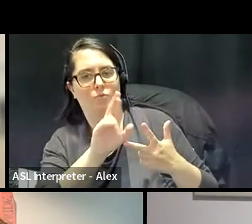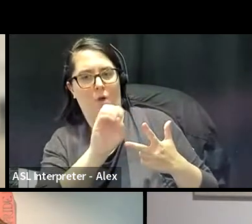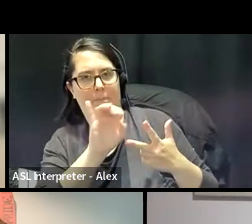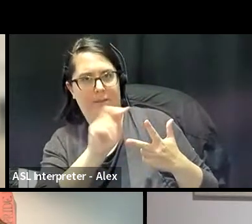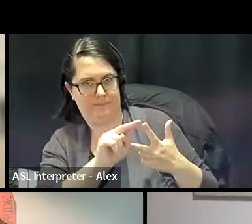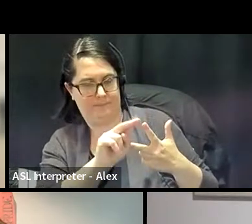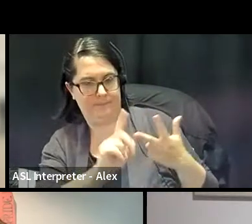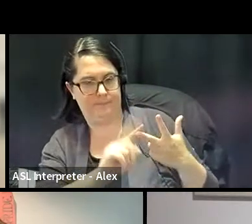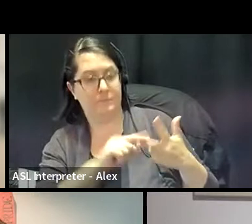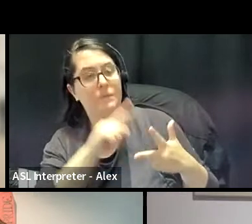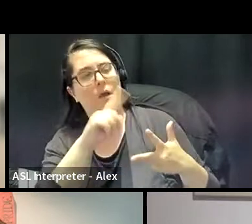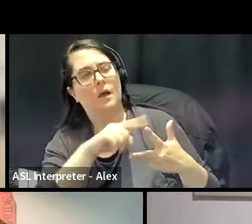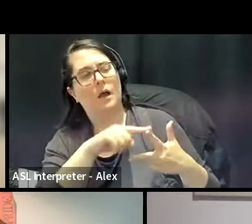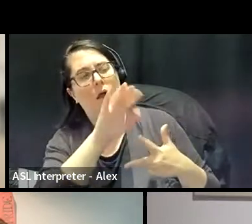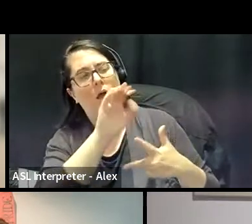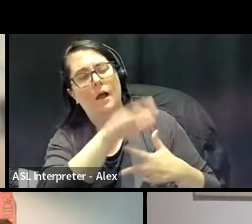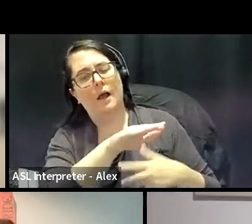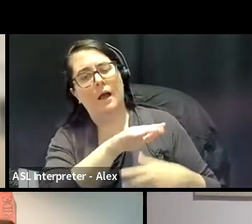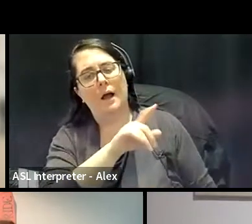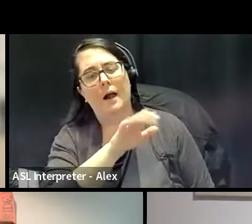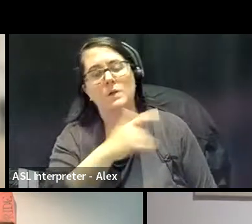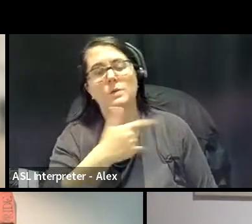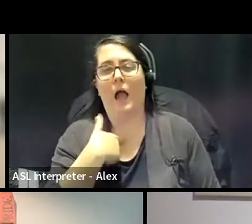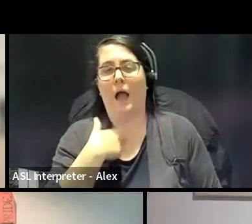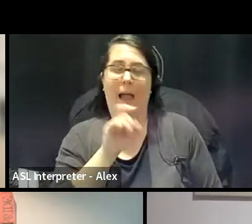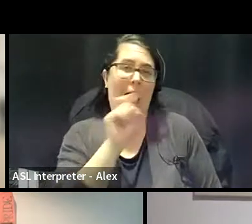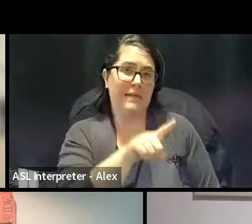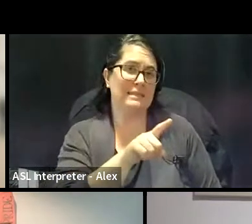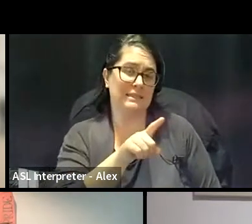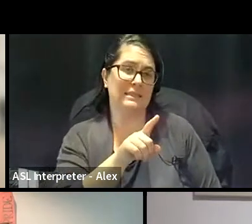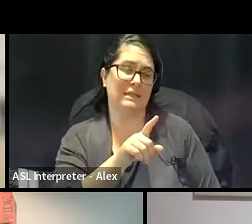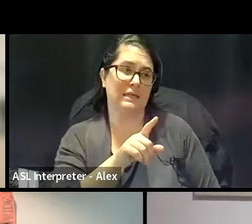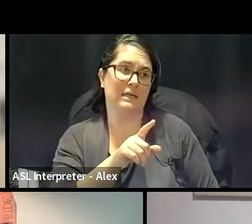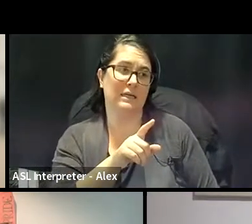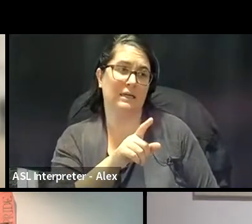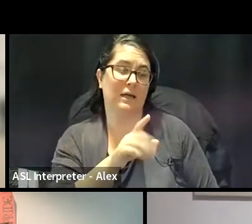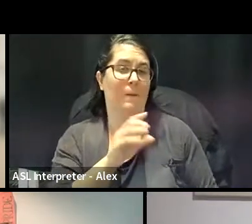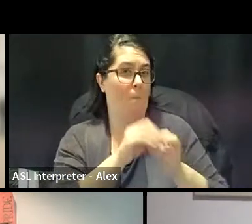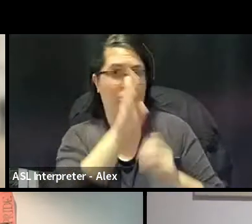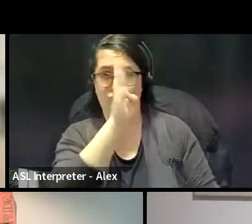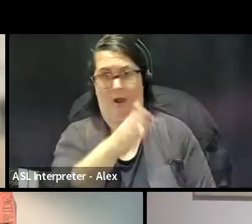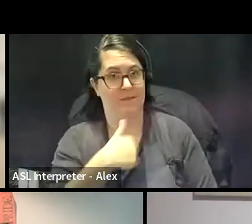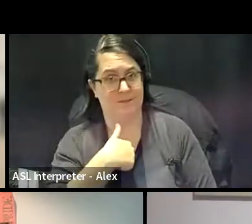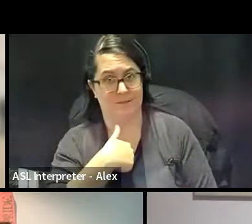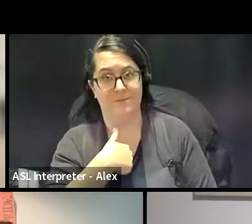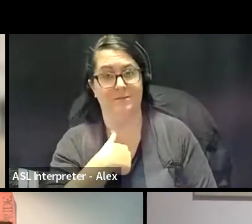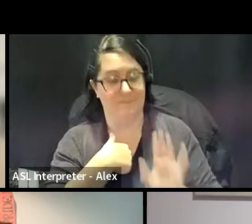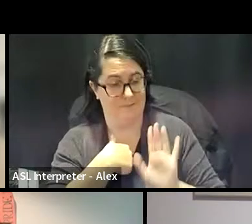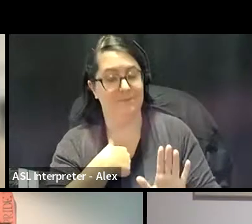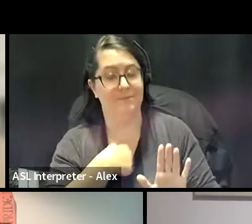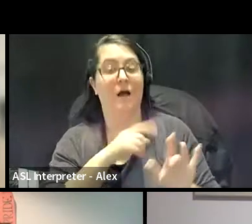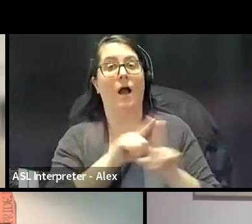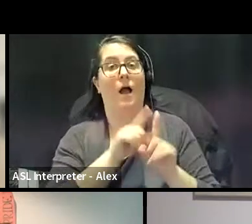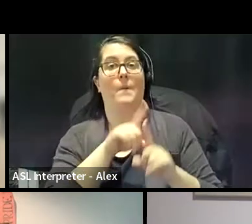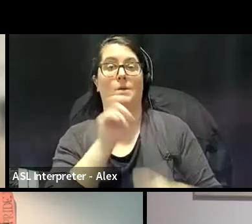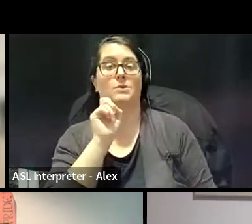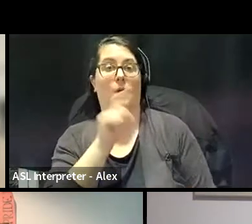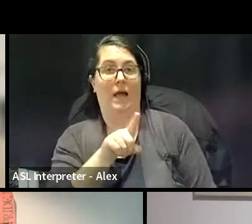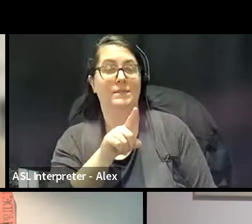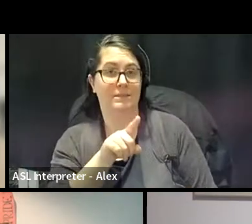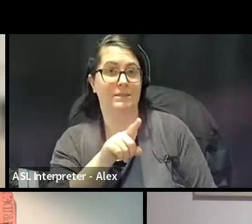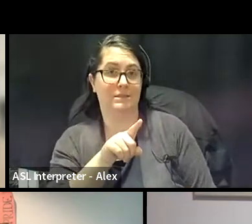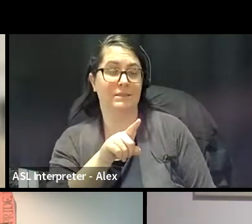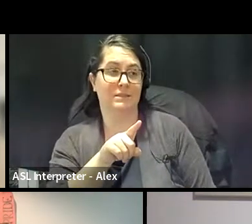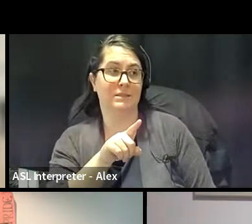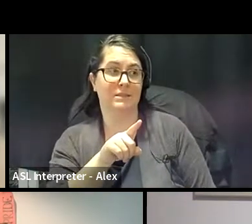Robin. Brianna, I mean, I'm, I'm asking this question too, and I'm going to be even more direct. I'm also asking this question, um,